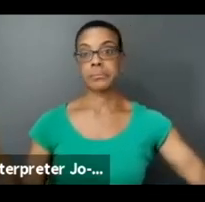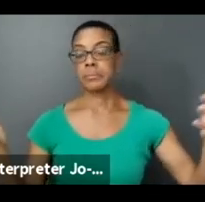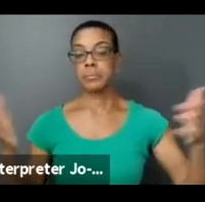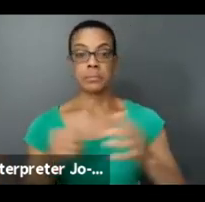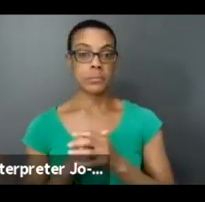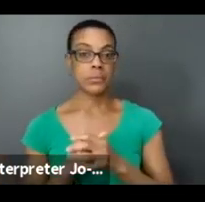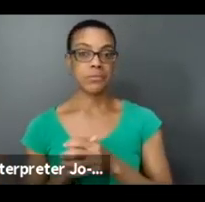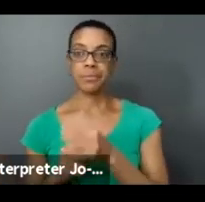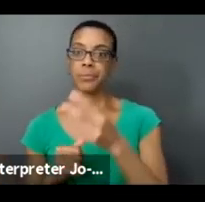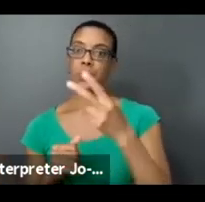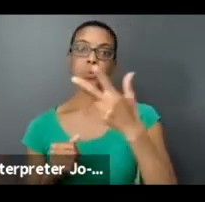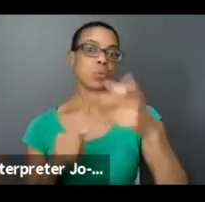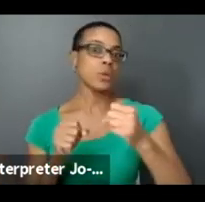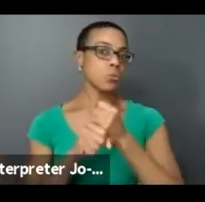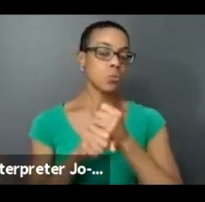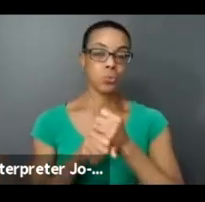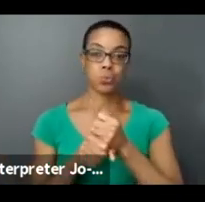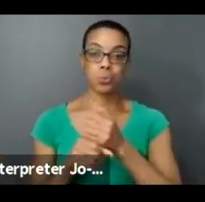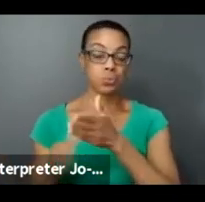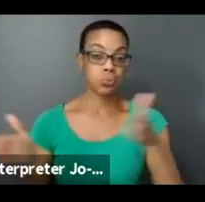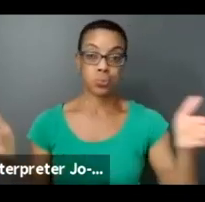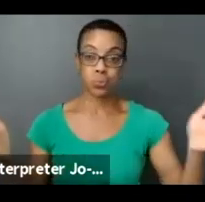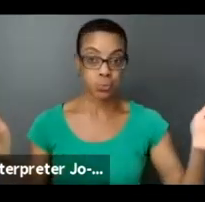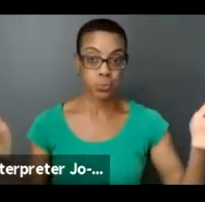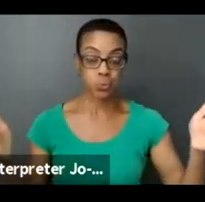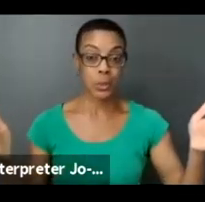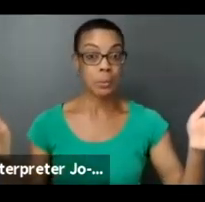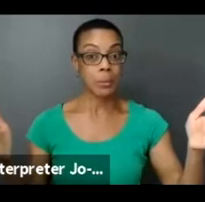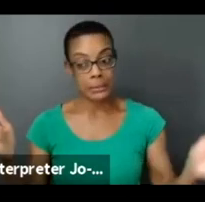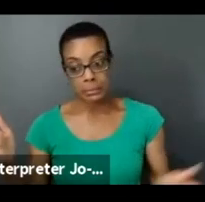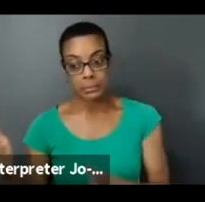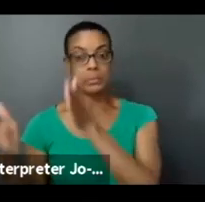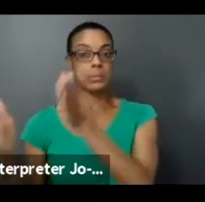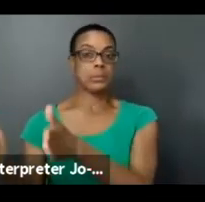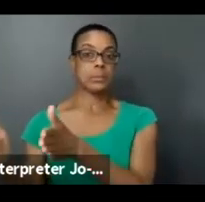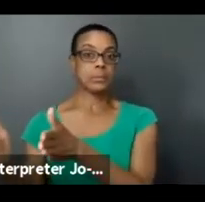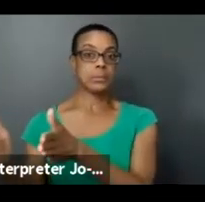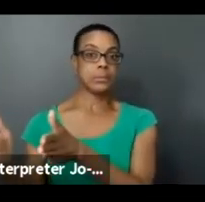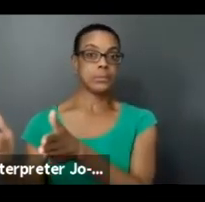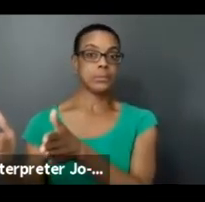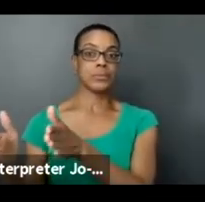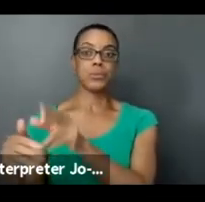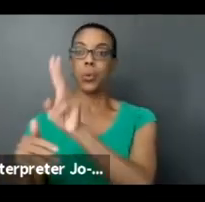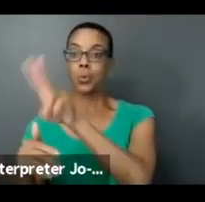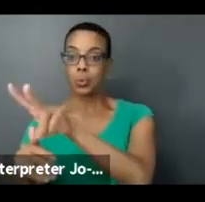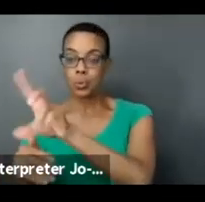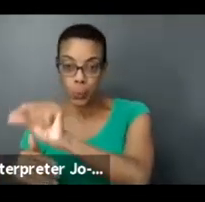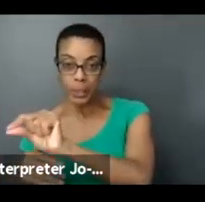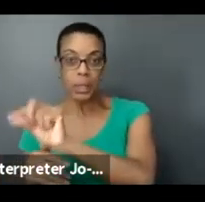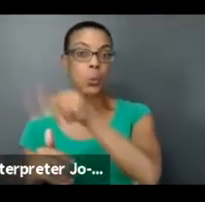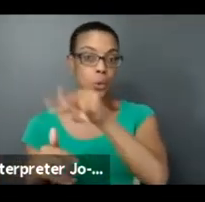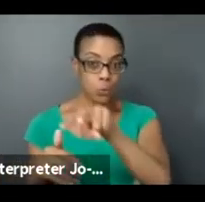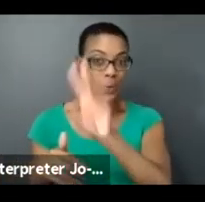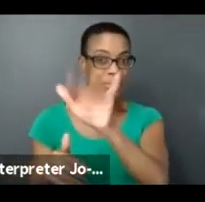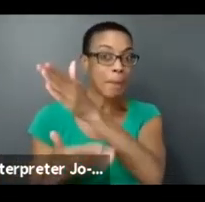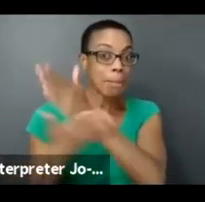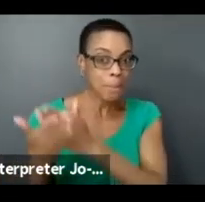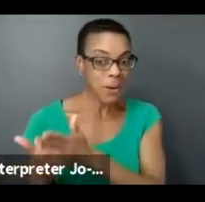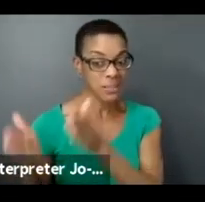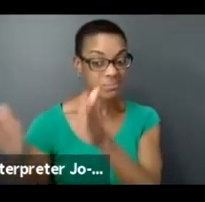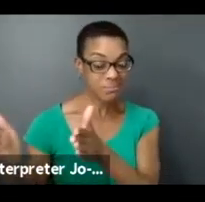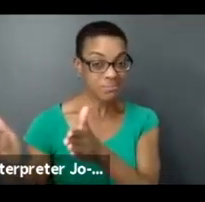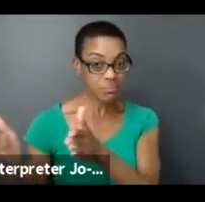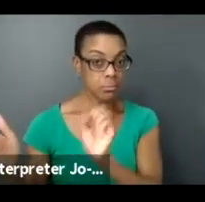each year, but you could apply for, let's say, the 2022 component of your project. And because